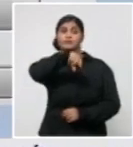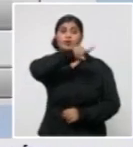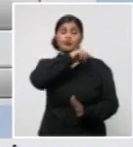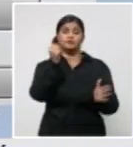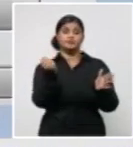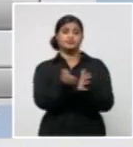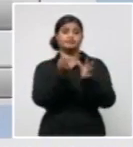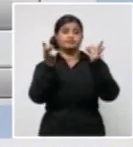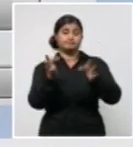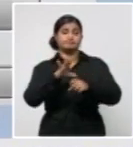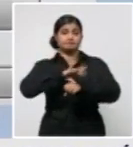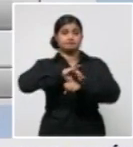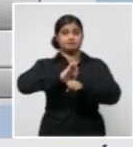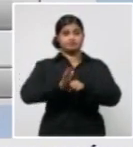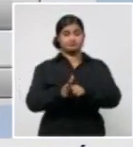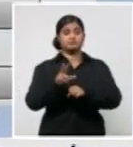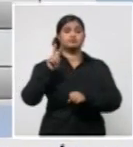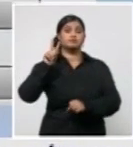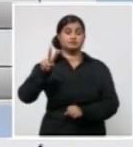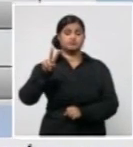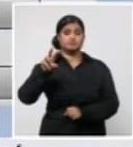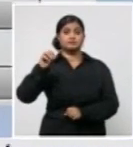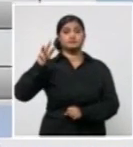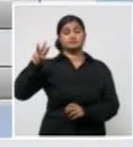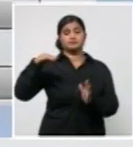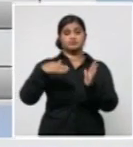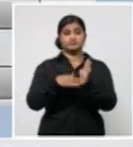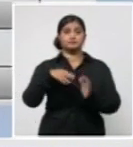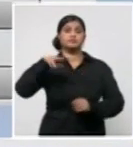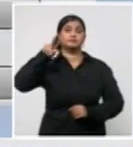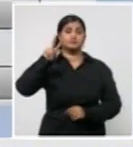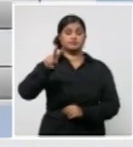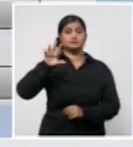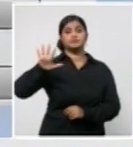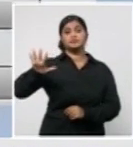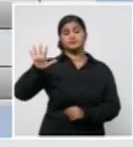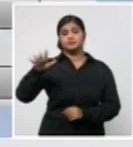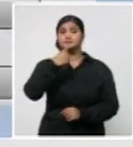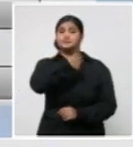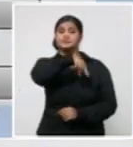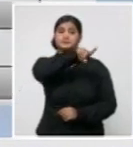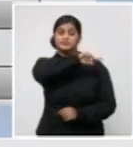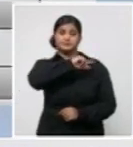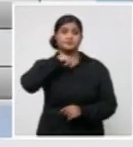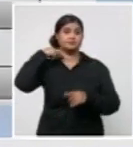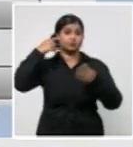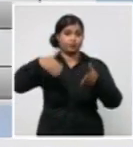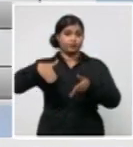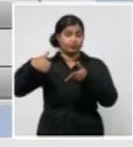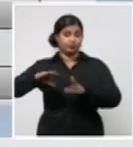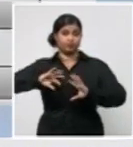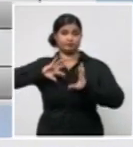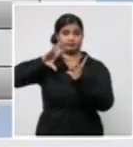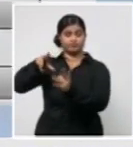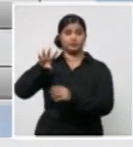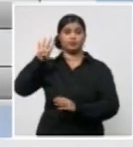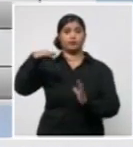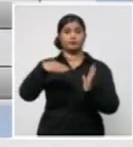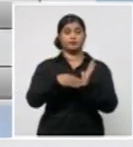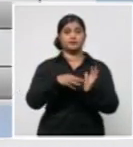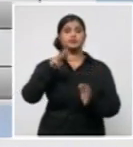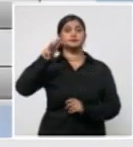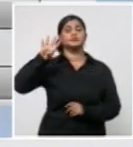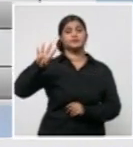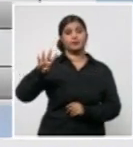and 4,034 people died of the virus, taking the total number of COVID-19-related deaths to